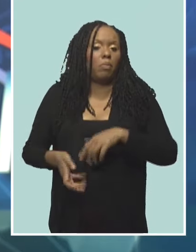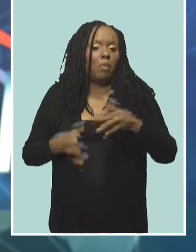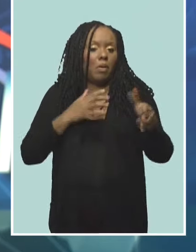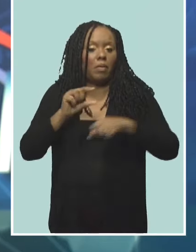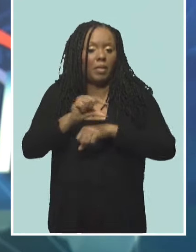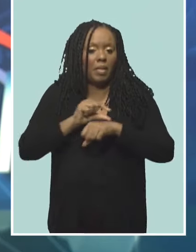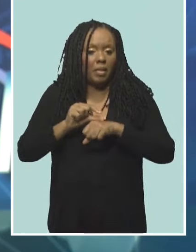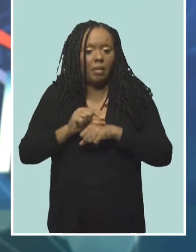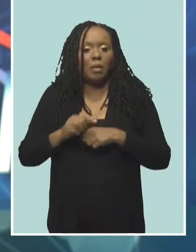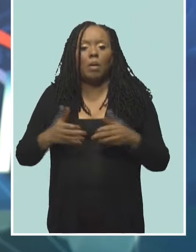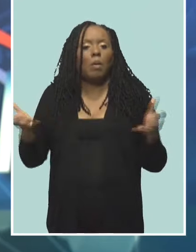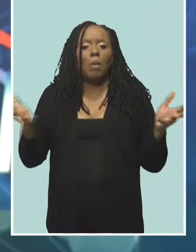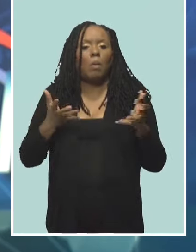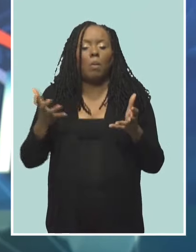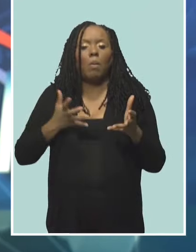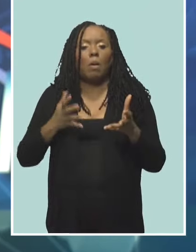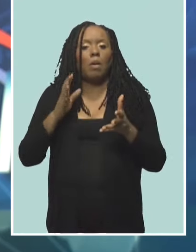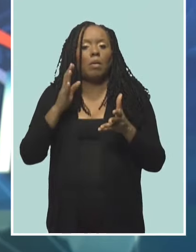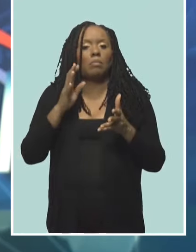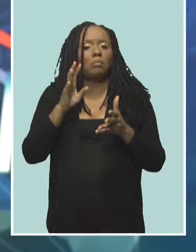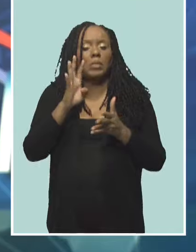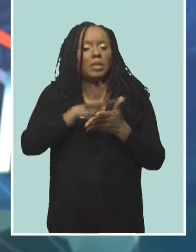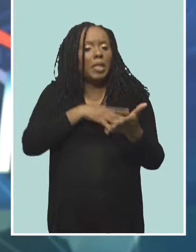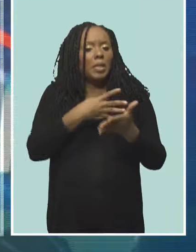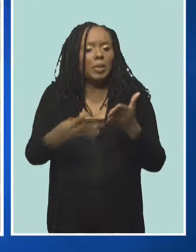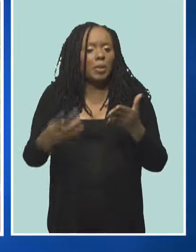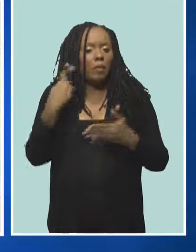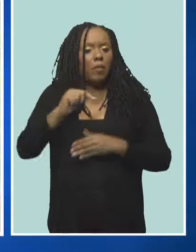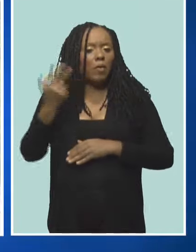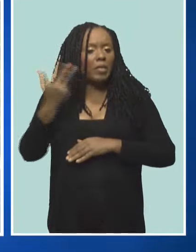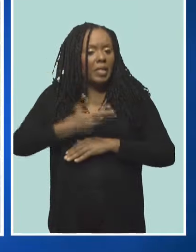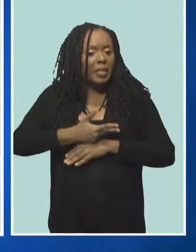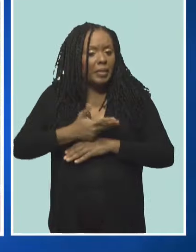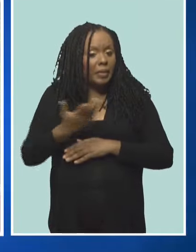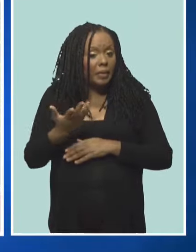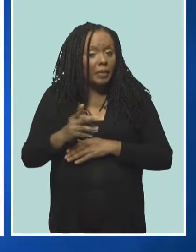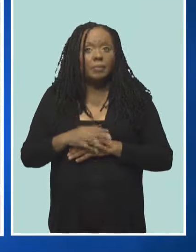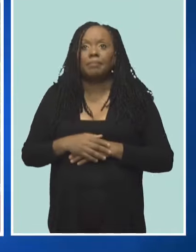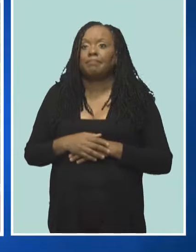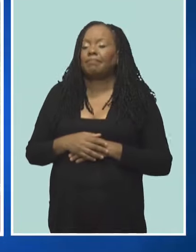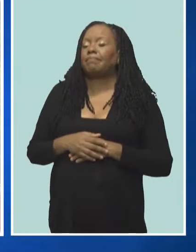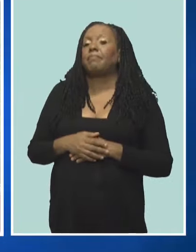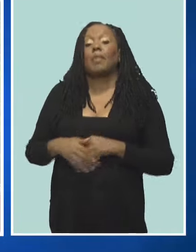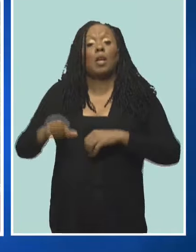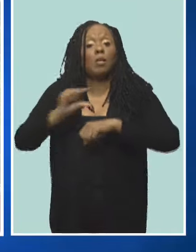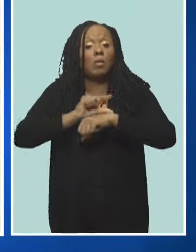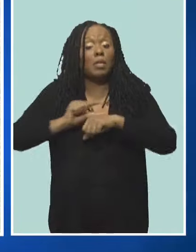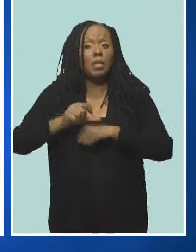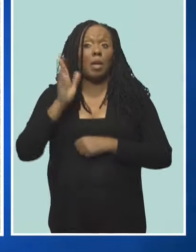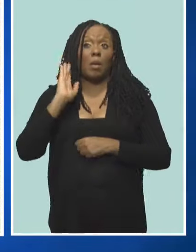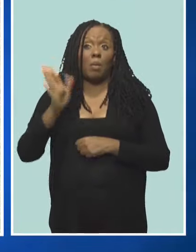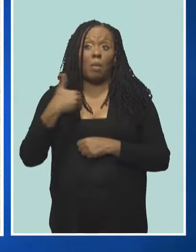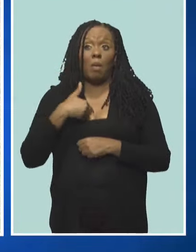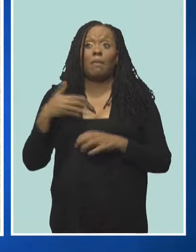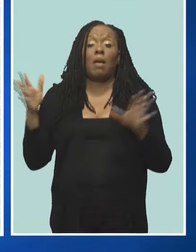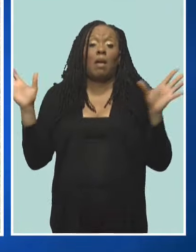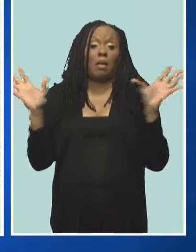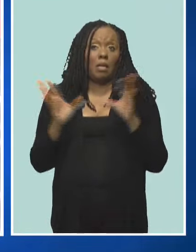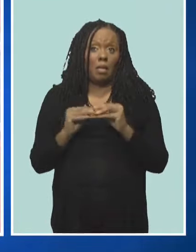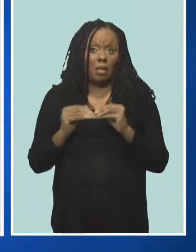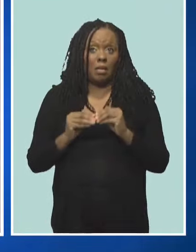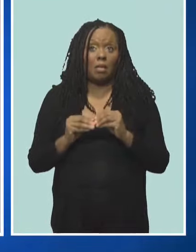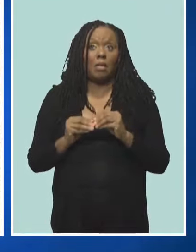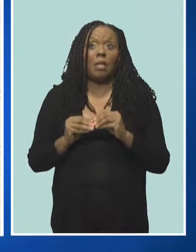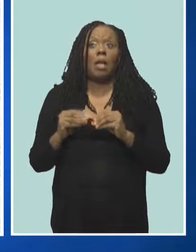pressing issues expected to be on the agenda. Grenada is hosting the summit that coincides with its 50th anniversary of